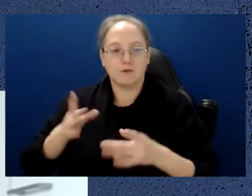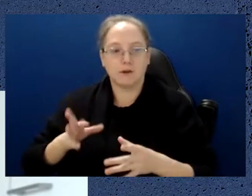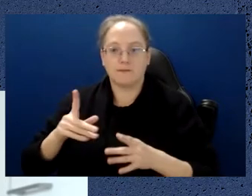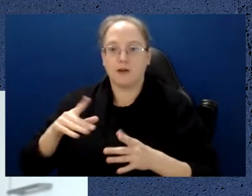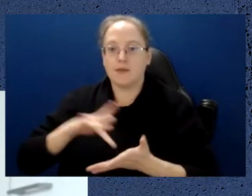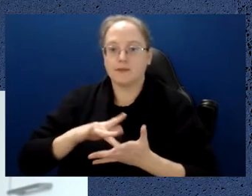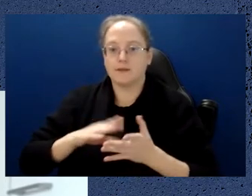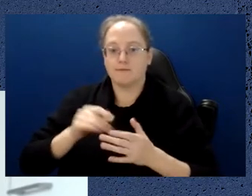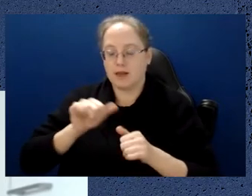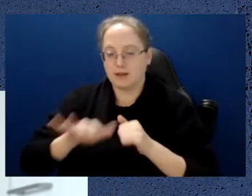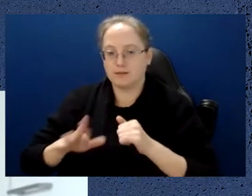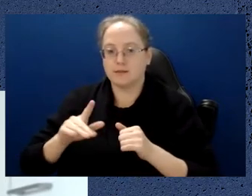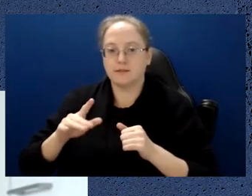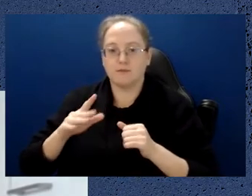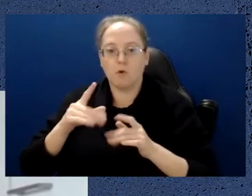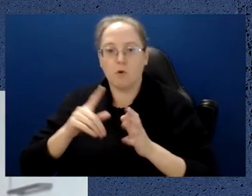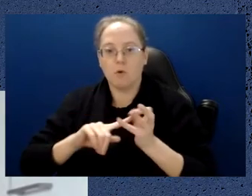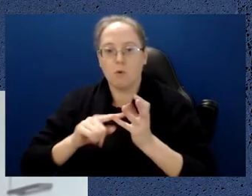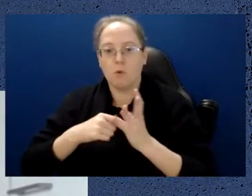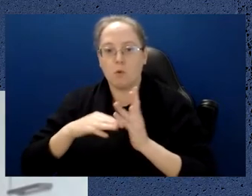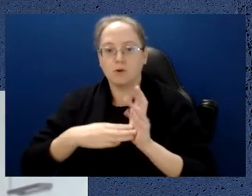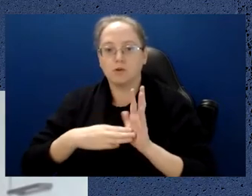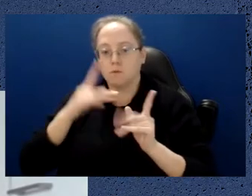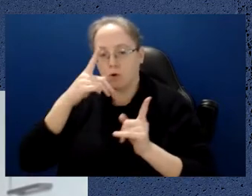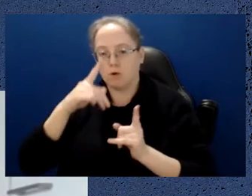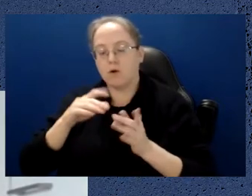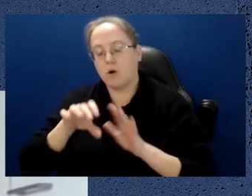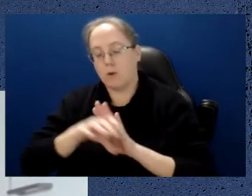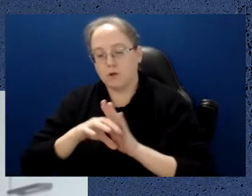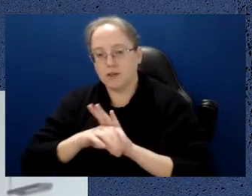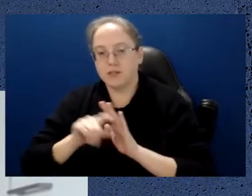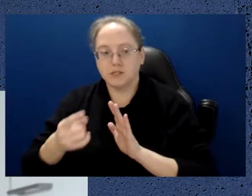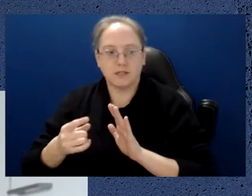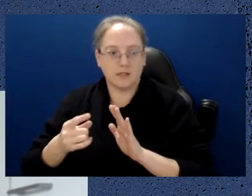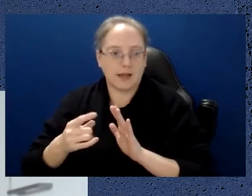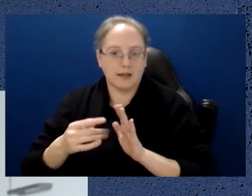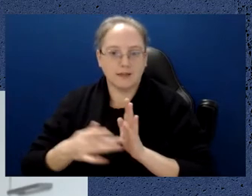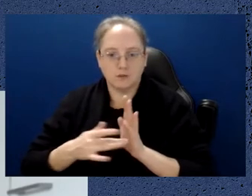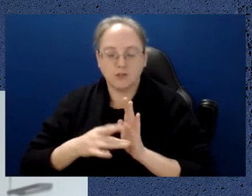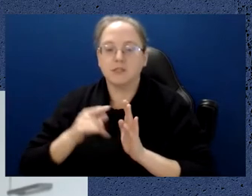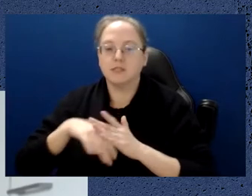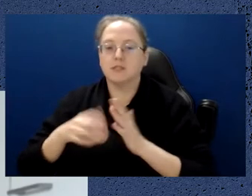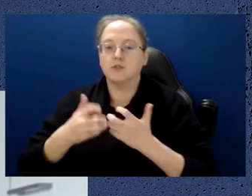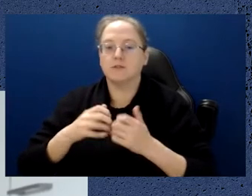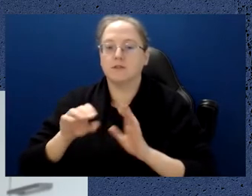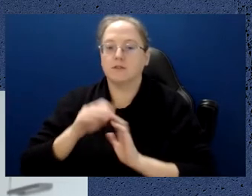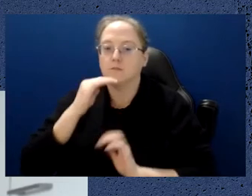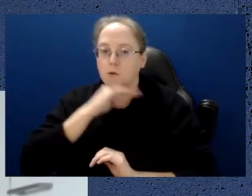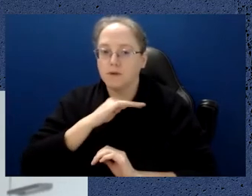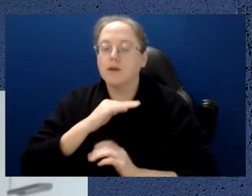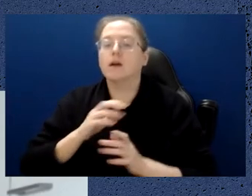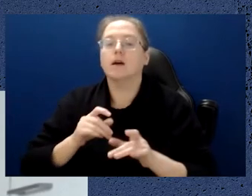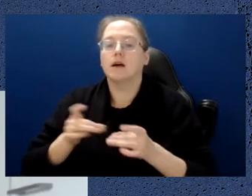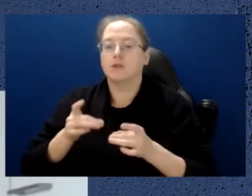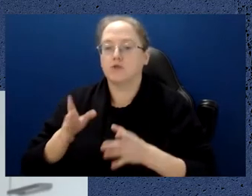Excellence for Quantum Computation and Communication Technology at the University of Melbourne, and Director of the IBM Quantum